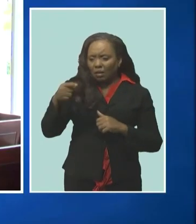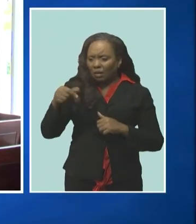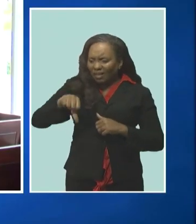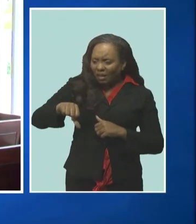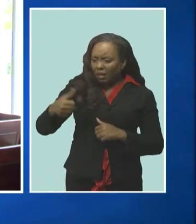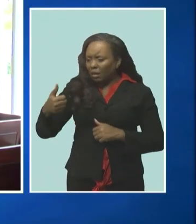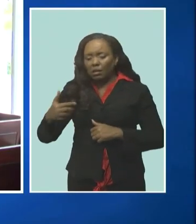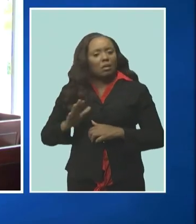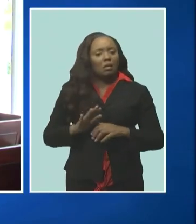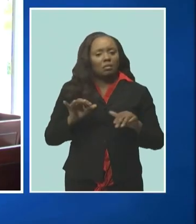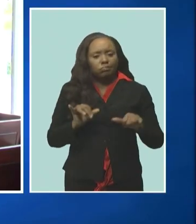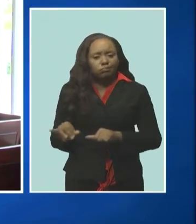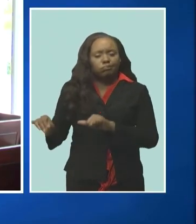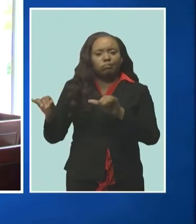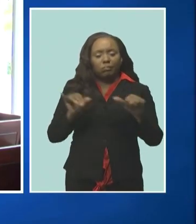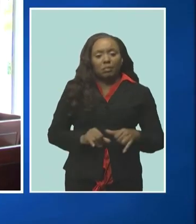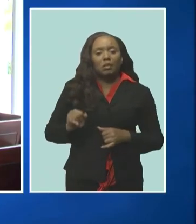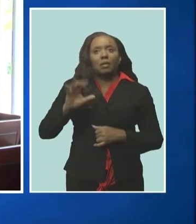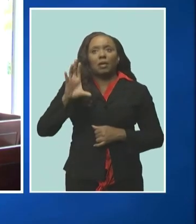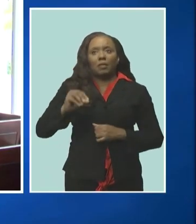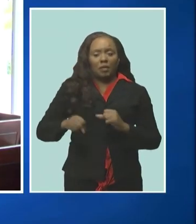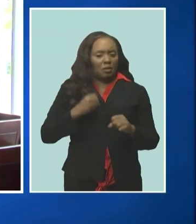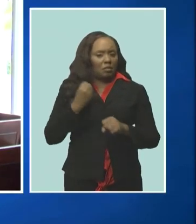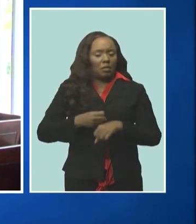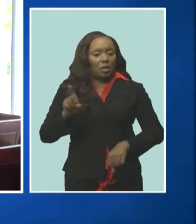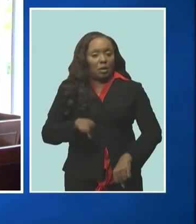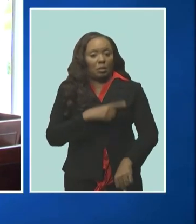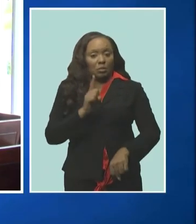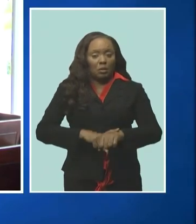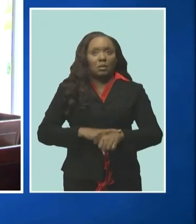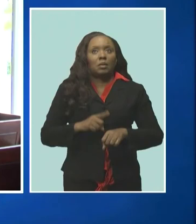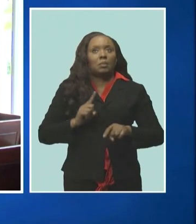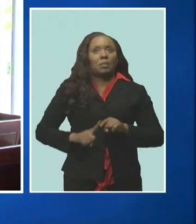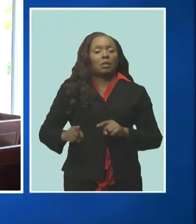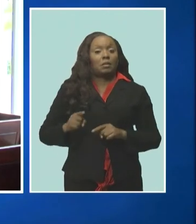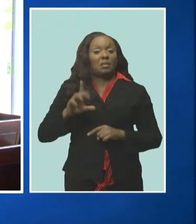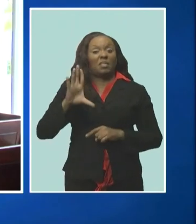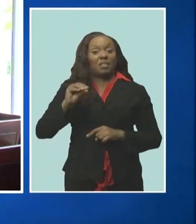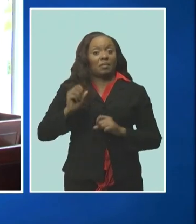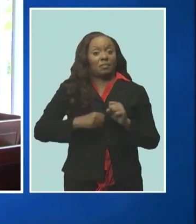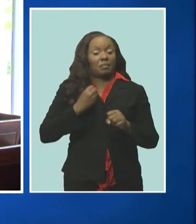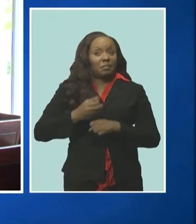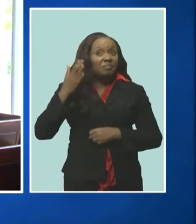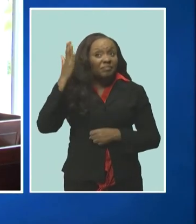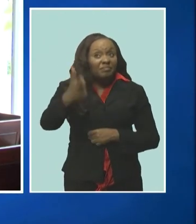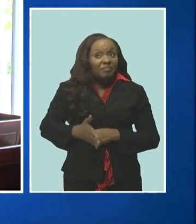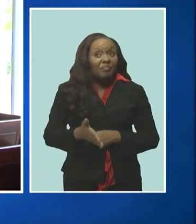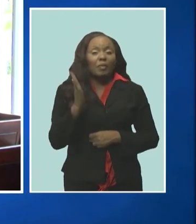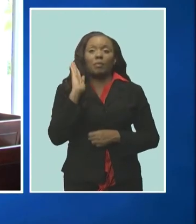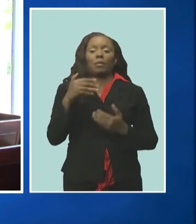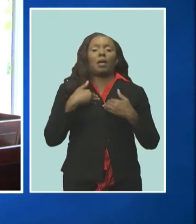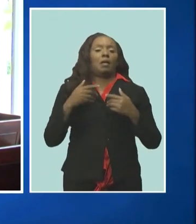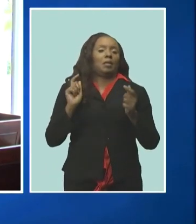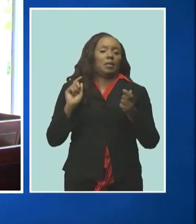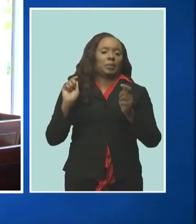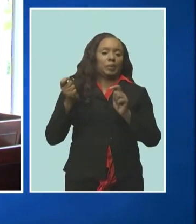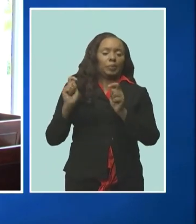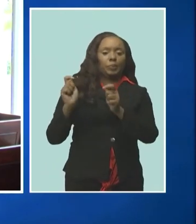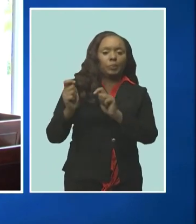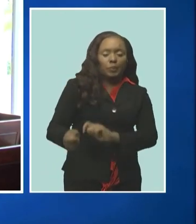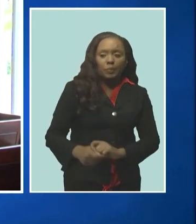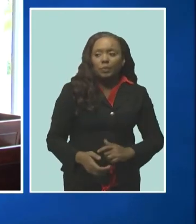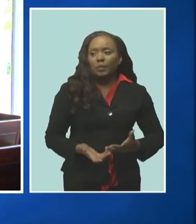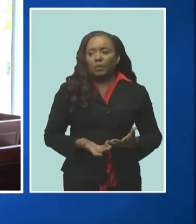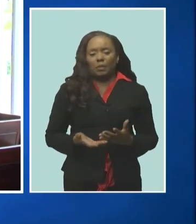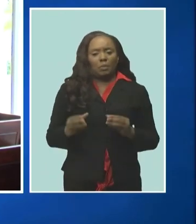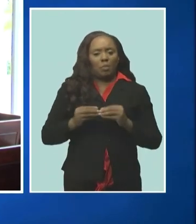and it is you know as we said 50 years is a long time but in another 50 years we're going to see the evolution of more standards more